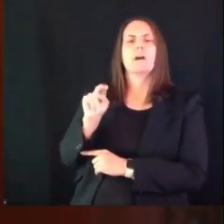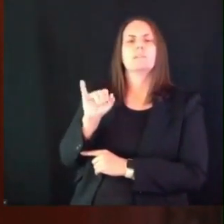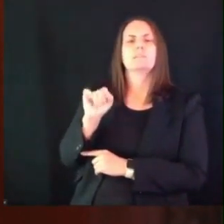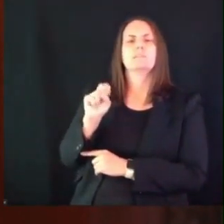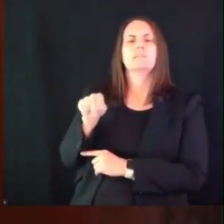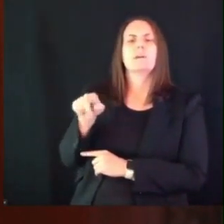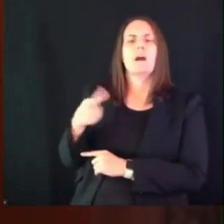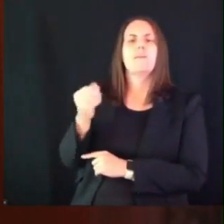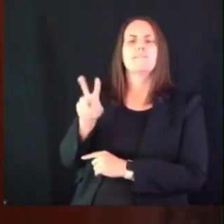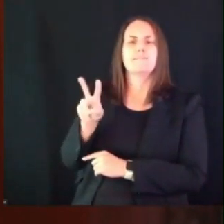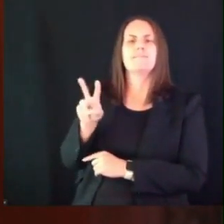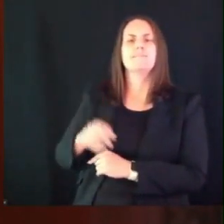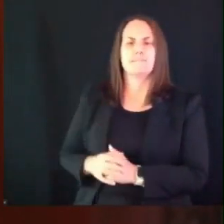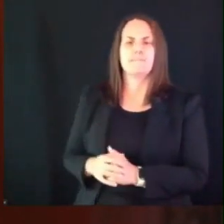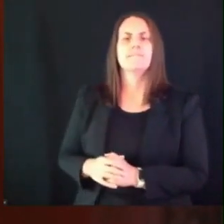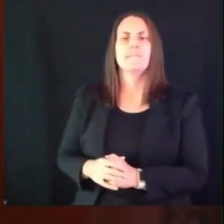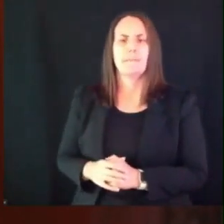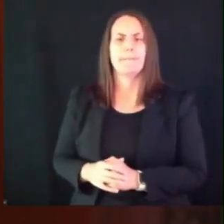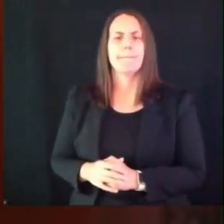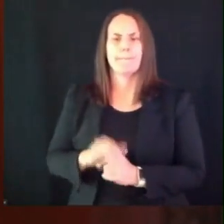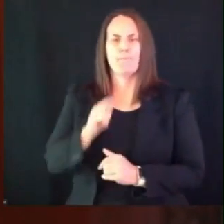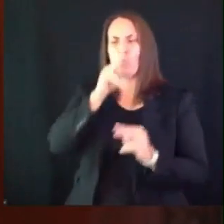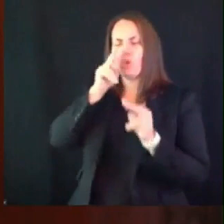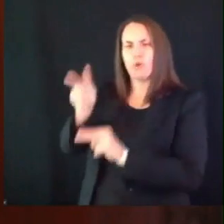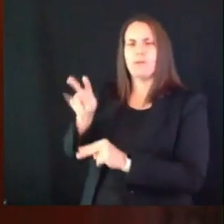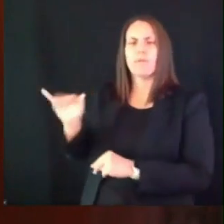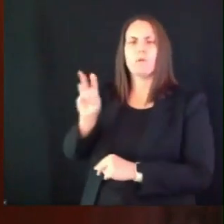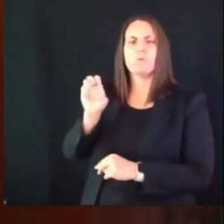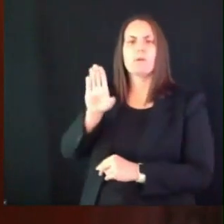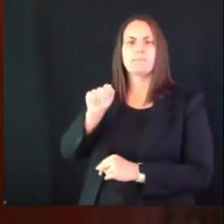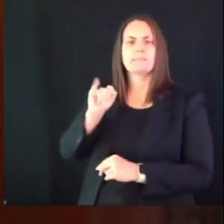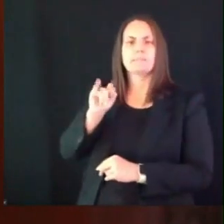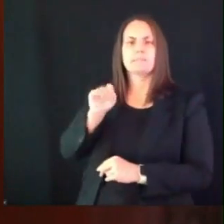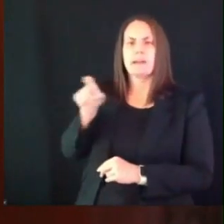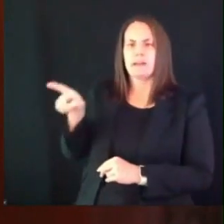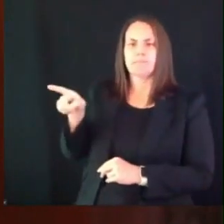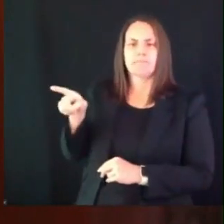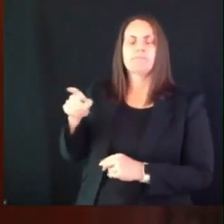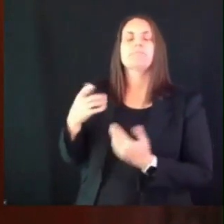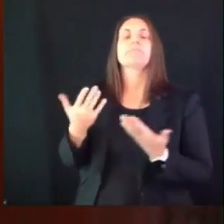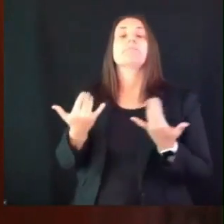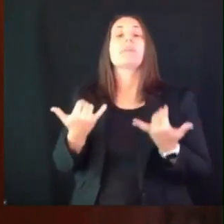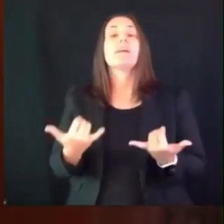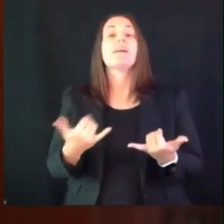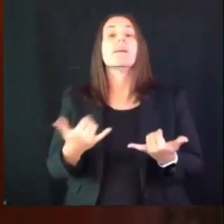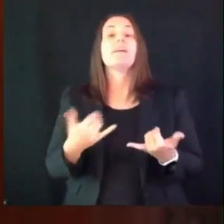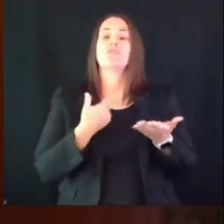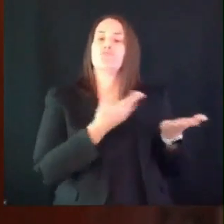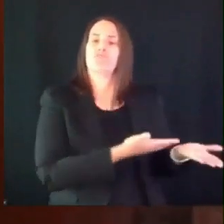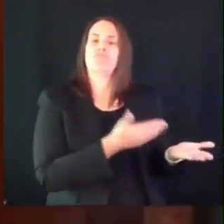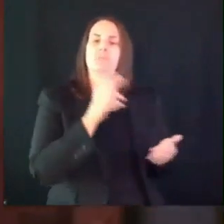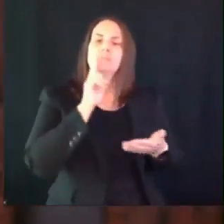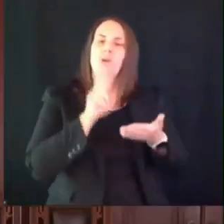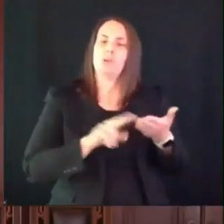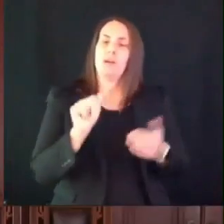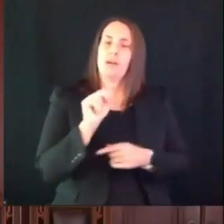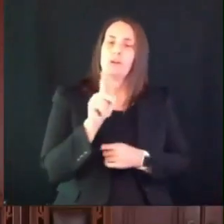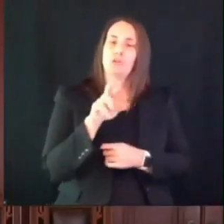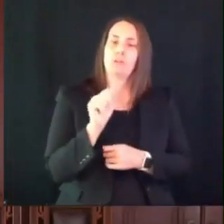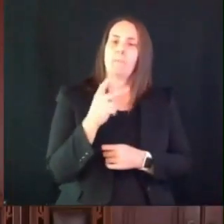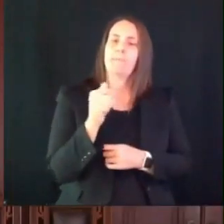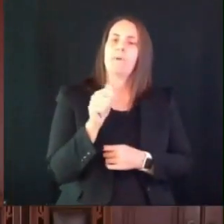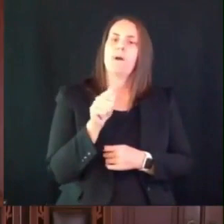secretary designee andrea palm for her updates on the covet 19 in wisconsin andrea